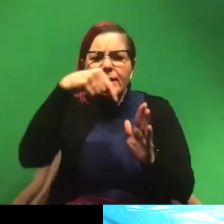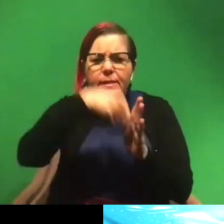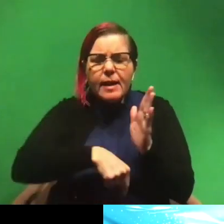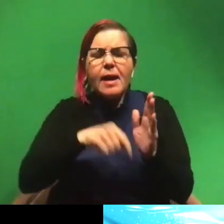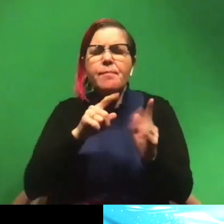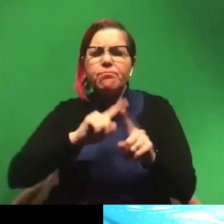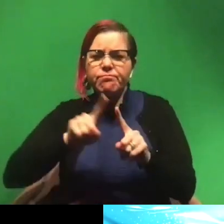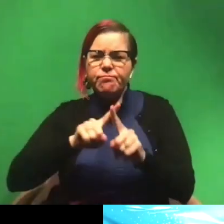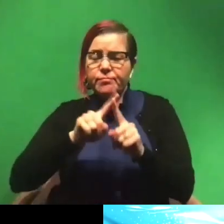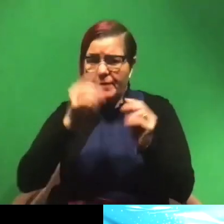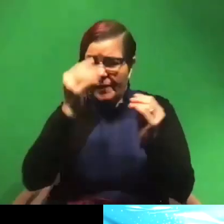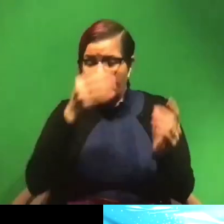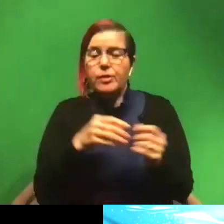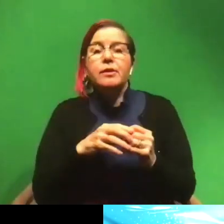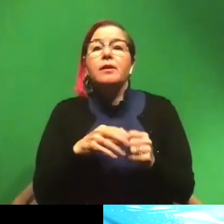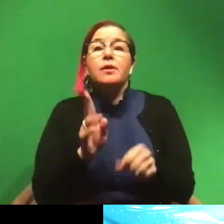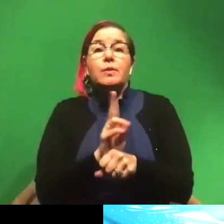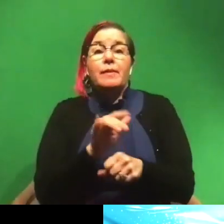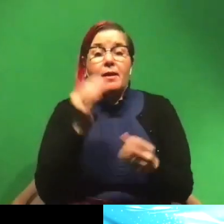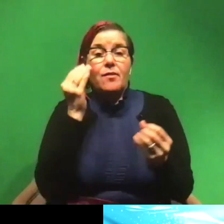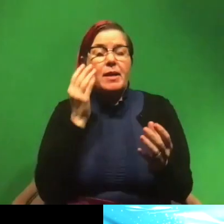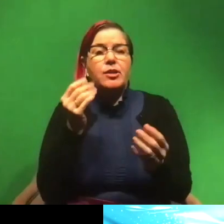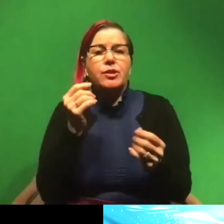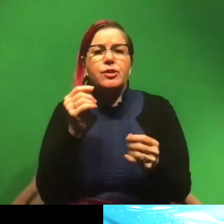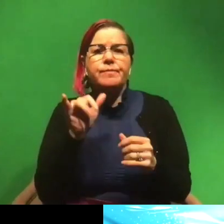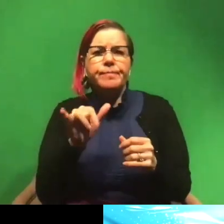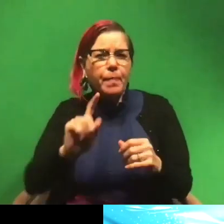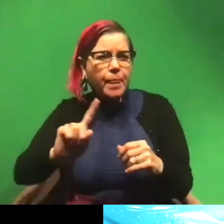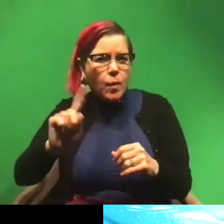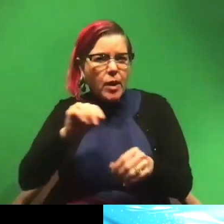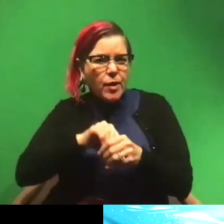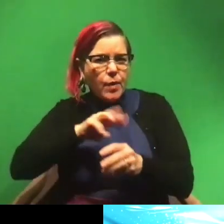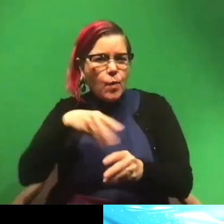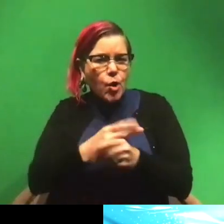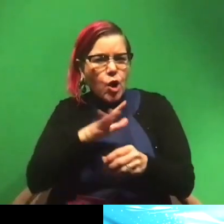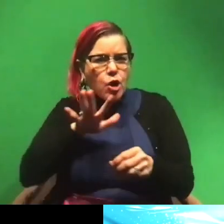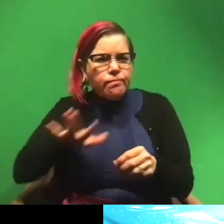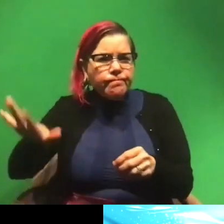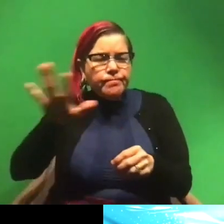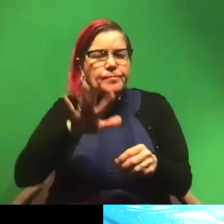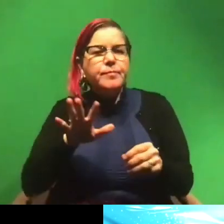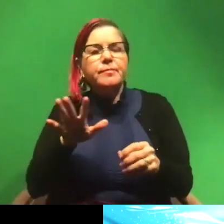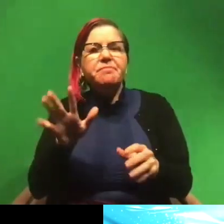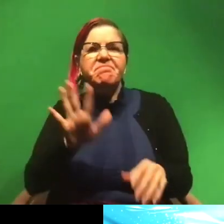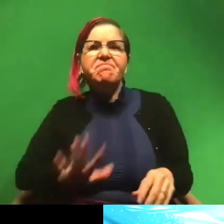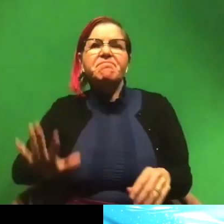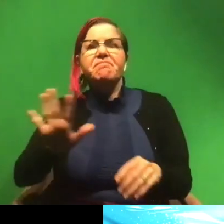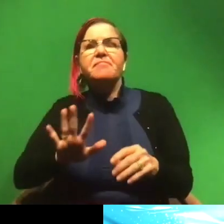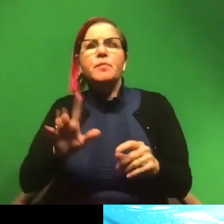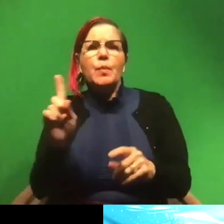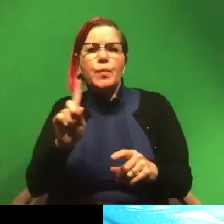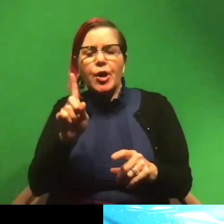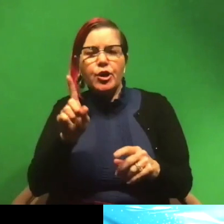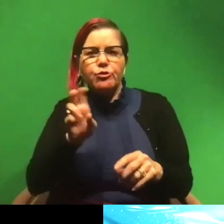like that. And then it's using that to kind of tell where it is in the world. And so it gives an estimation of where it has been